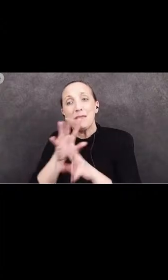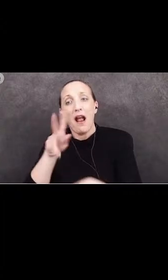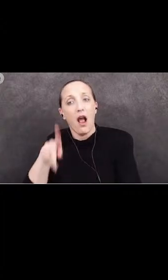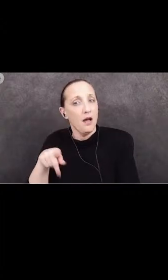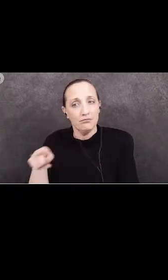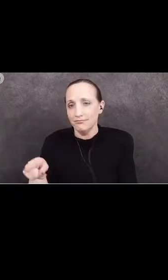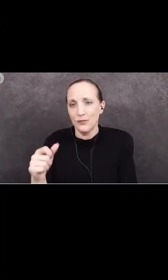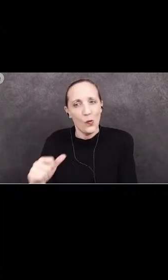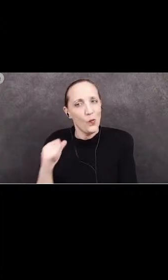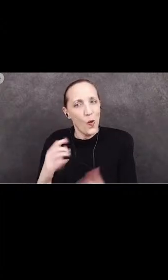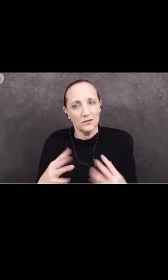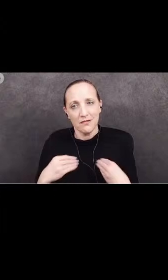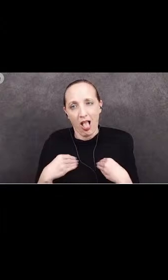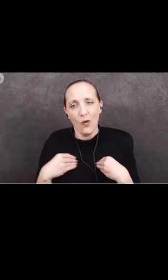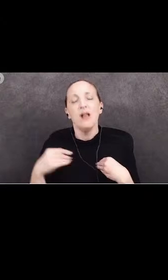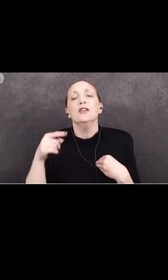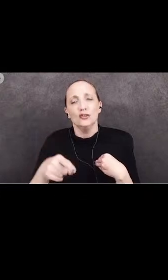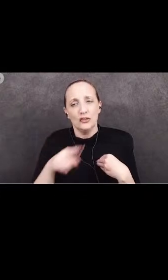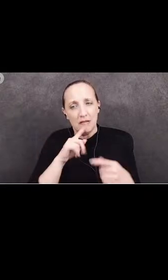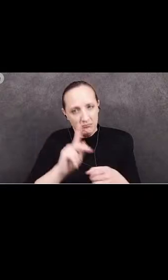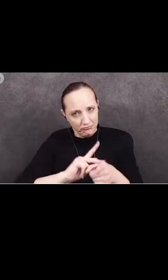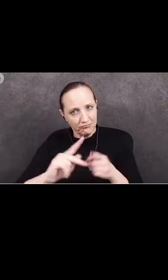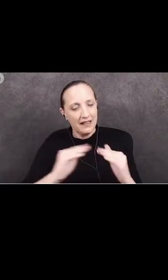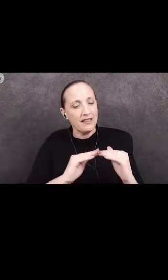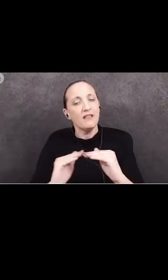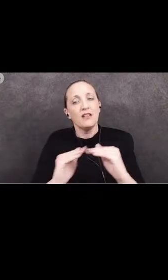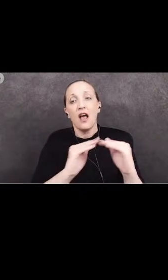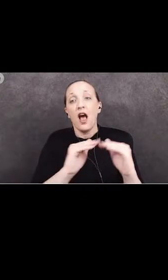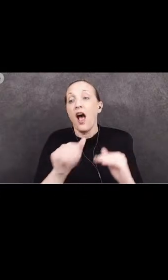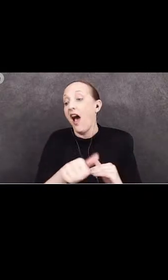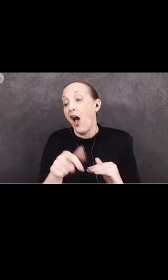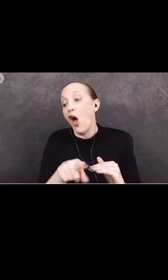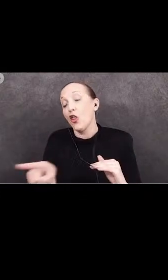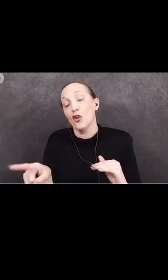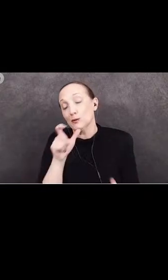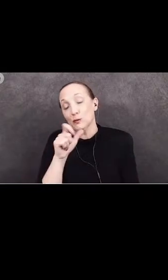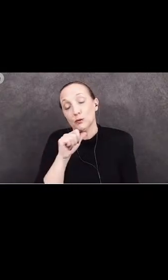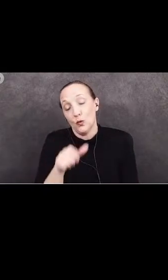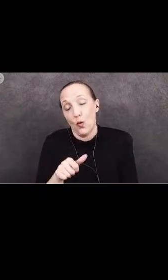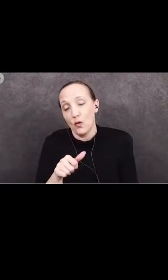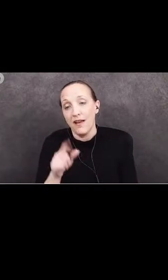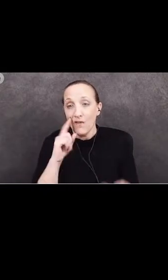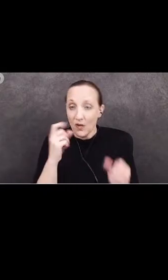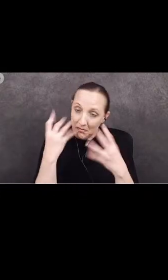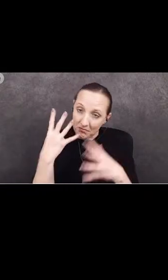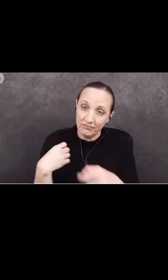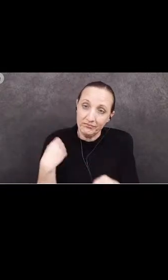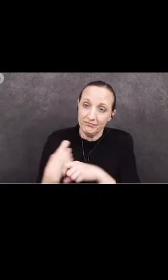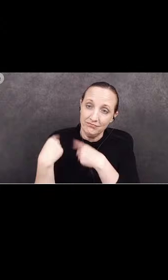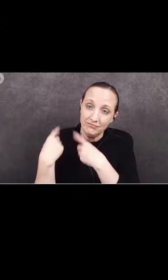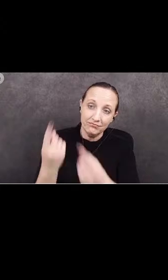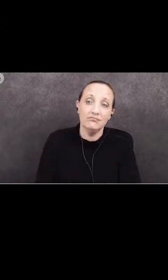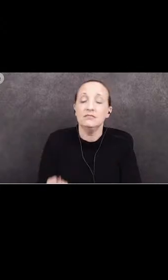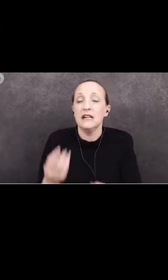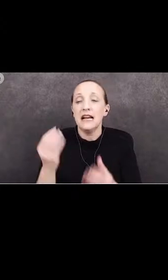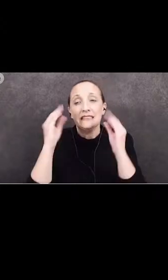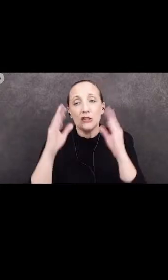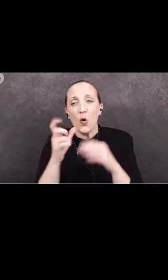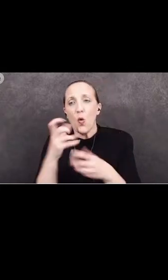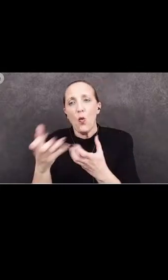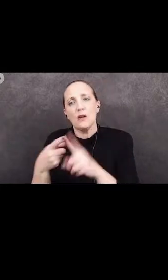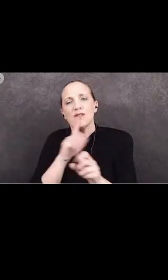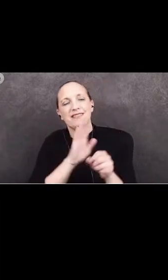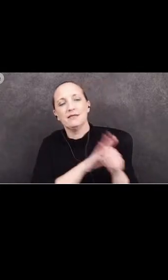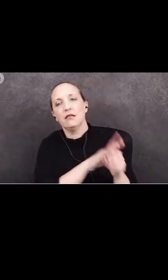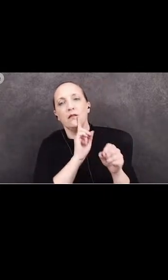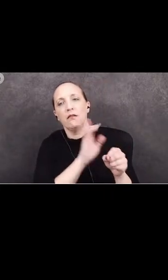maintains a level of professionalism that some adults on our campus have ignored. For too long there have been teachers that want to silence us for not